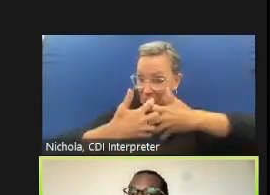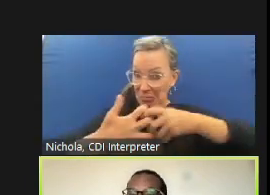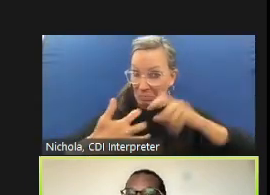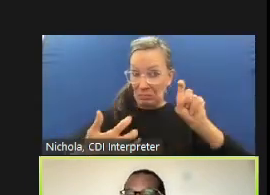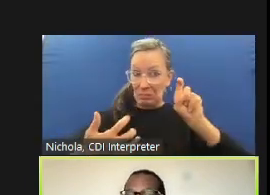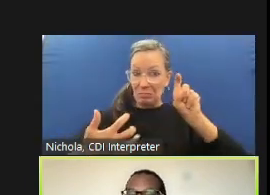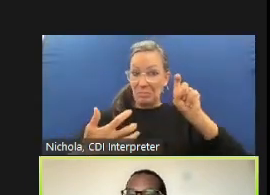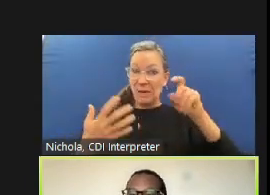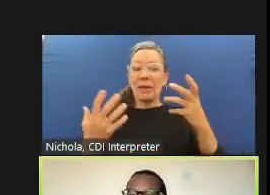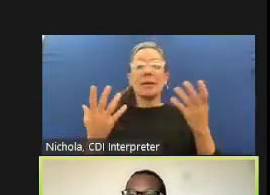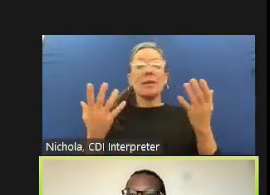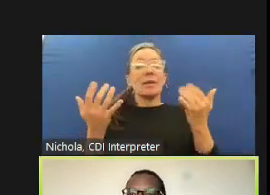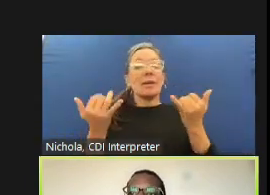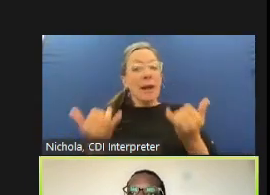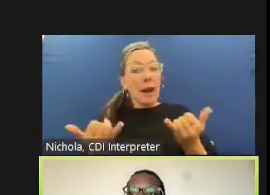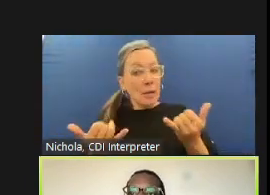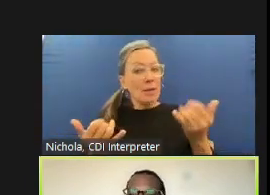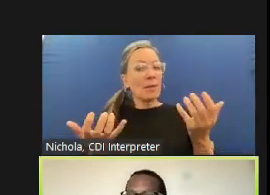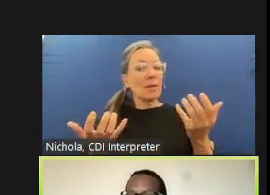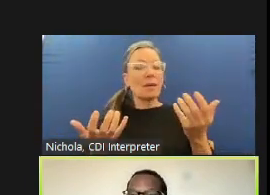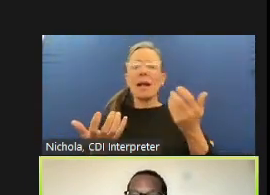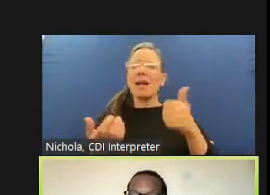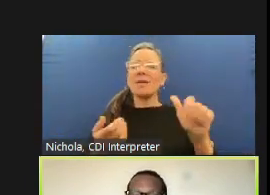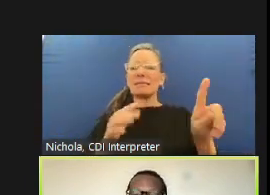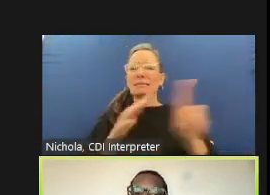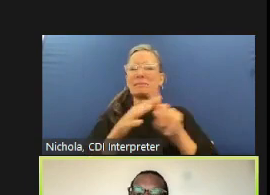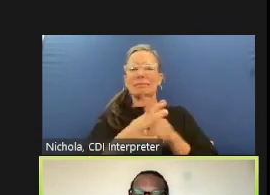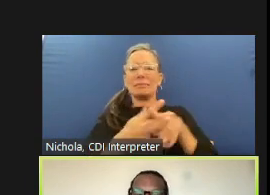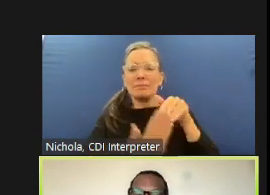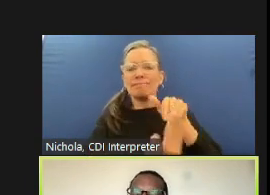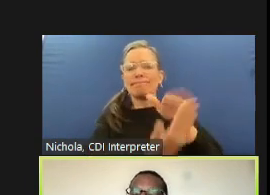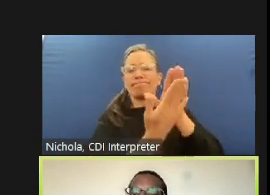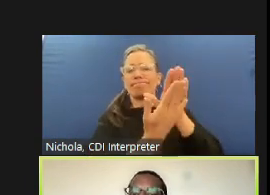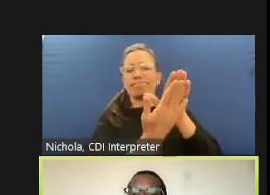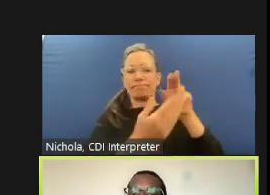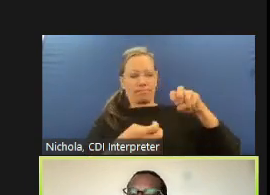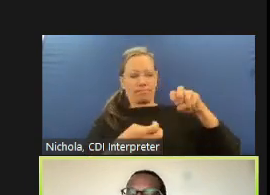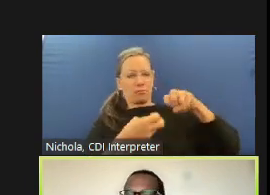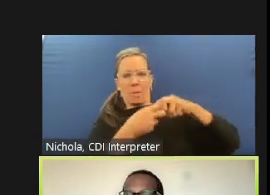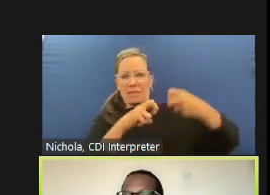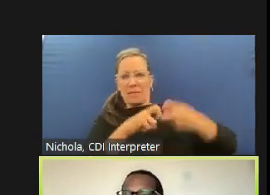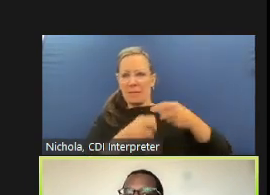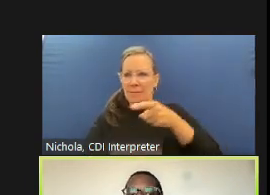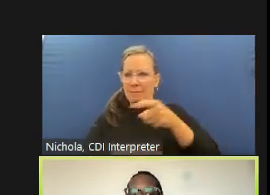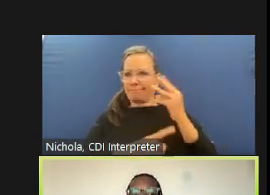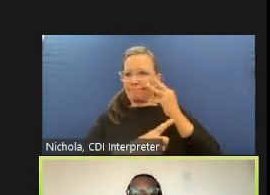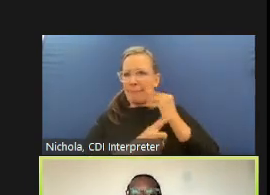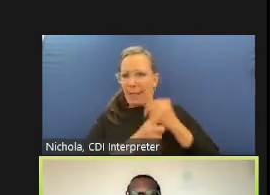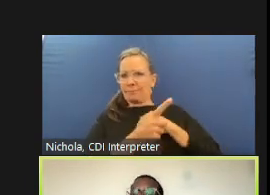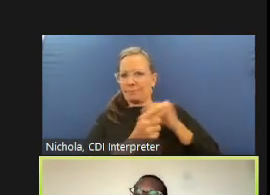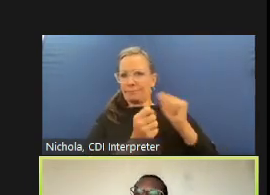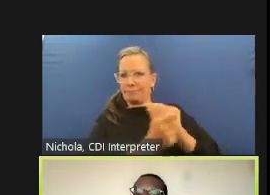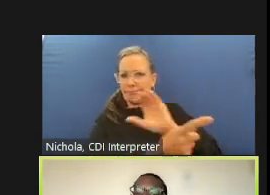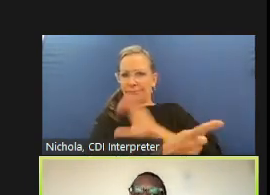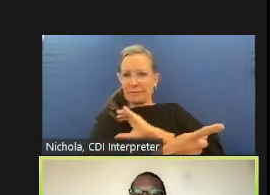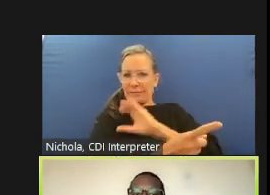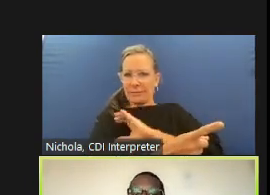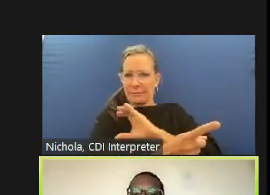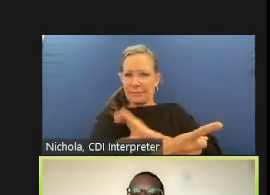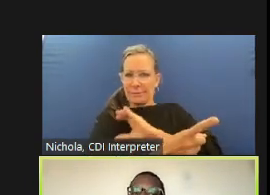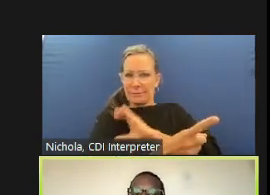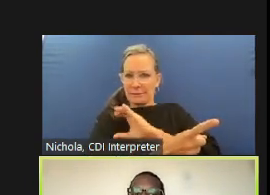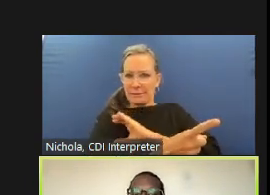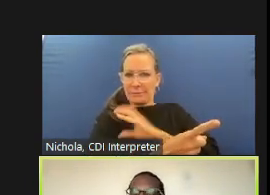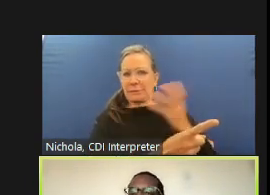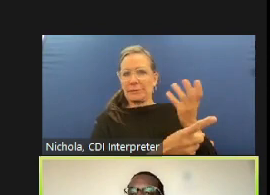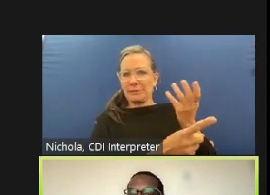your experiences with law enforcement what are you aware of from your work from how you live what problems do you want to